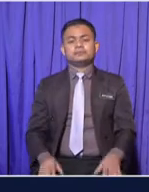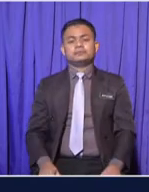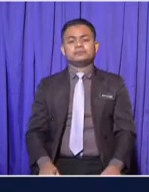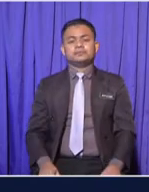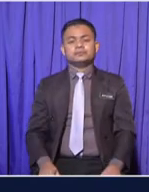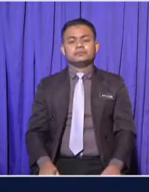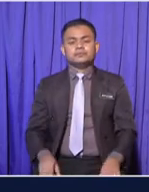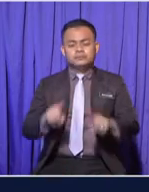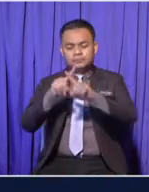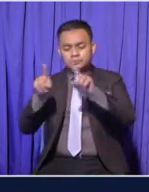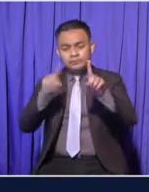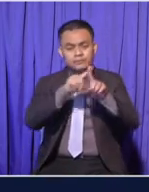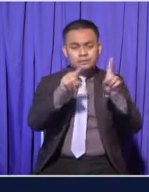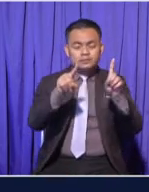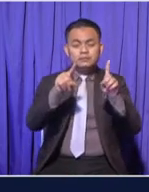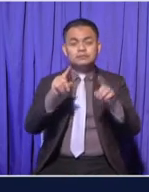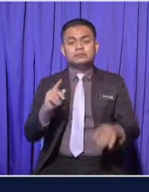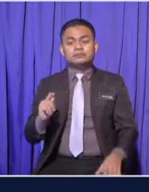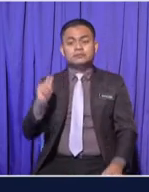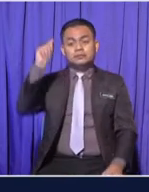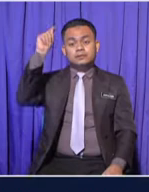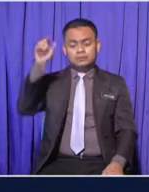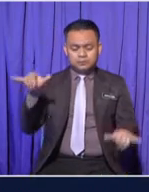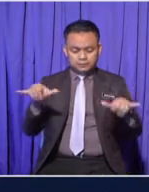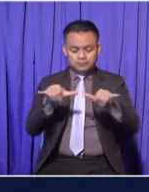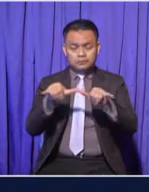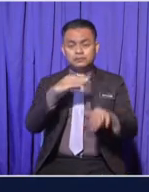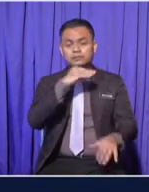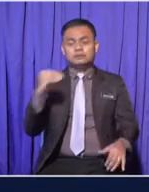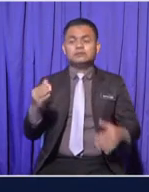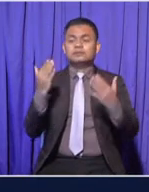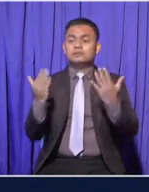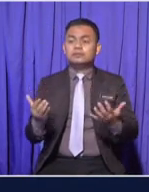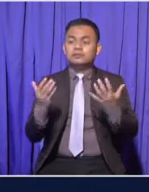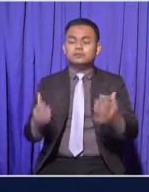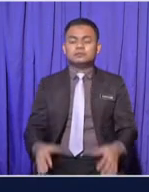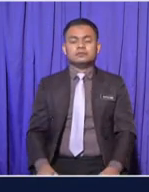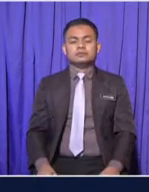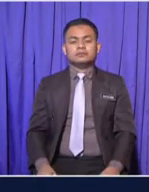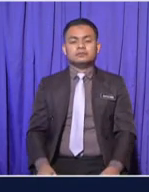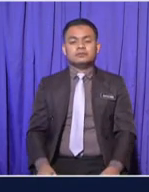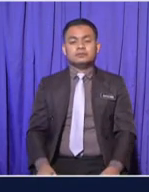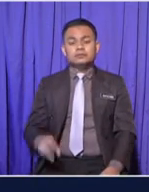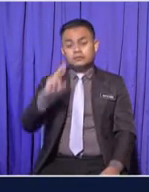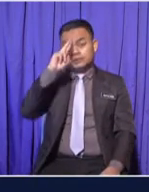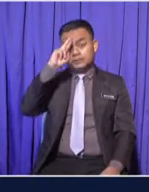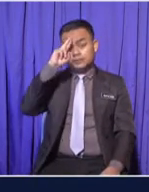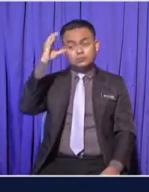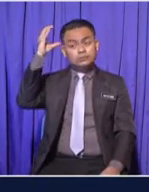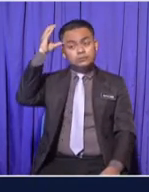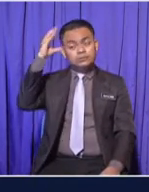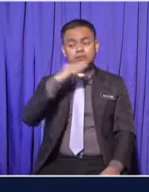different heights, size, and weight Raju, Cheng, and